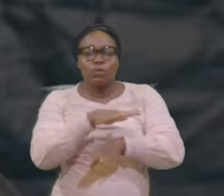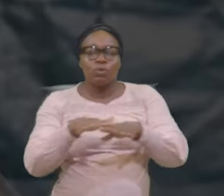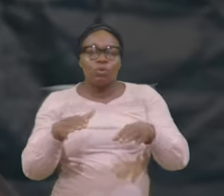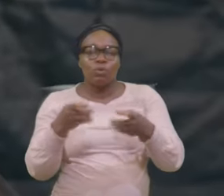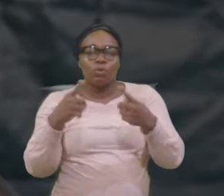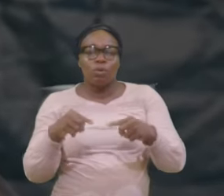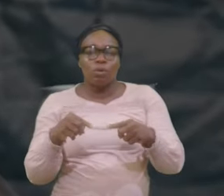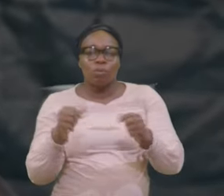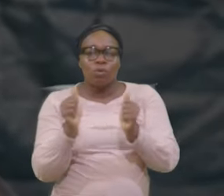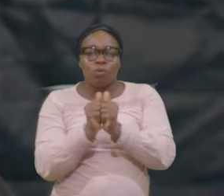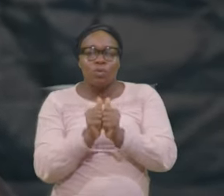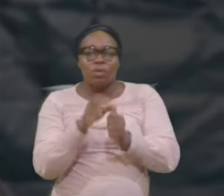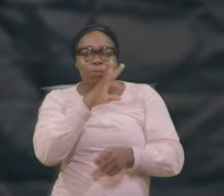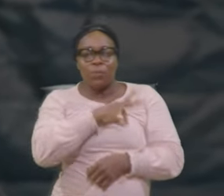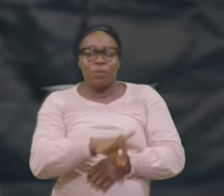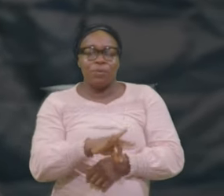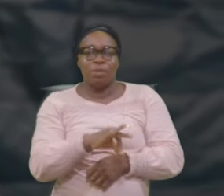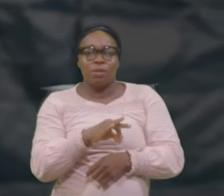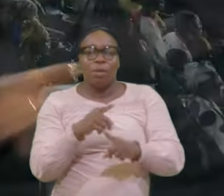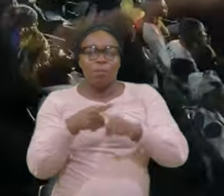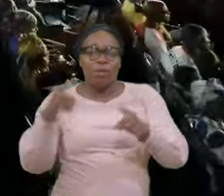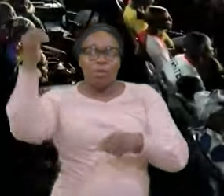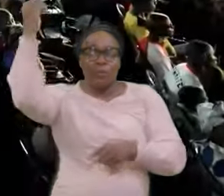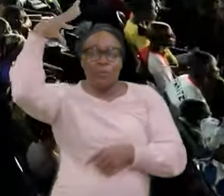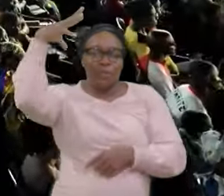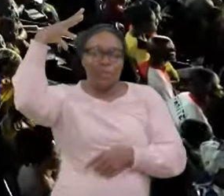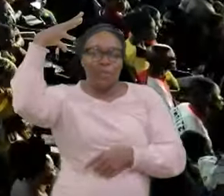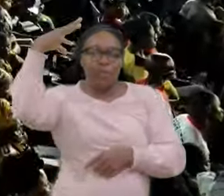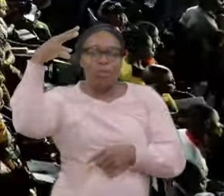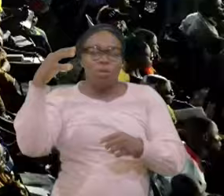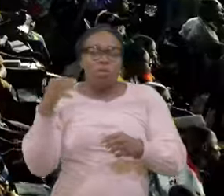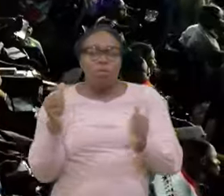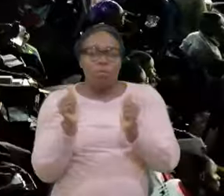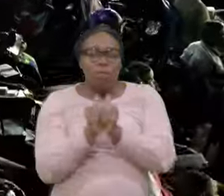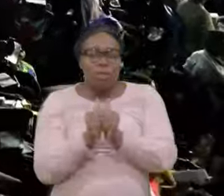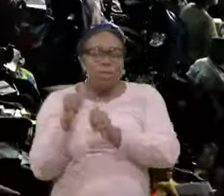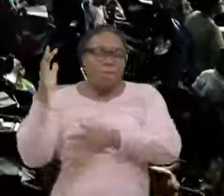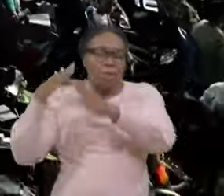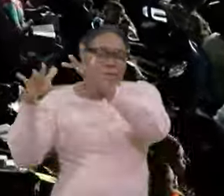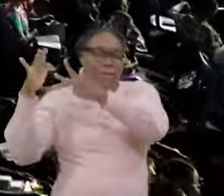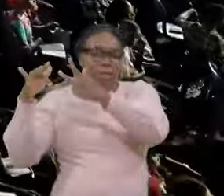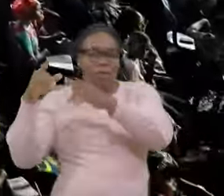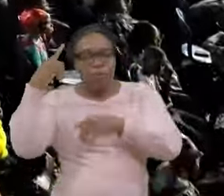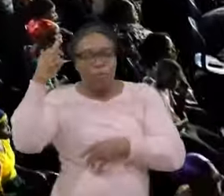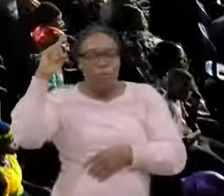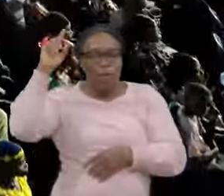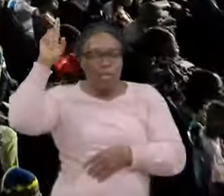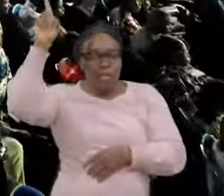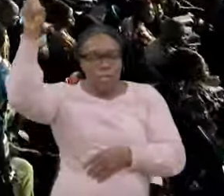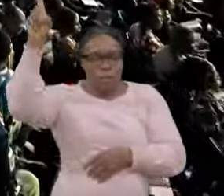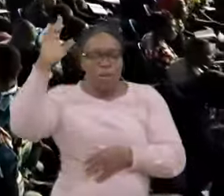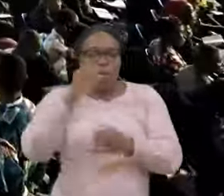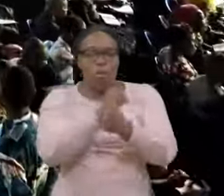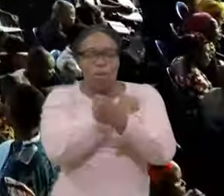grace We come For mercy We come For his Love The love That